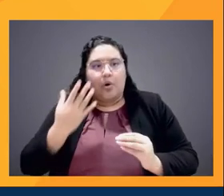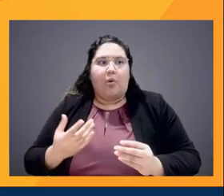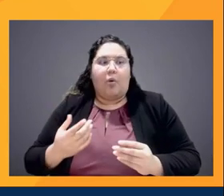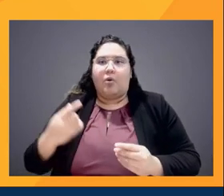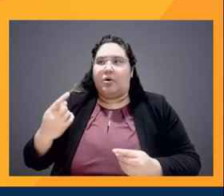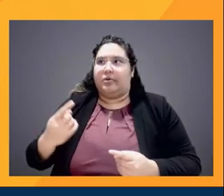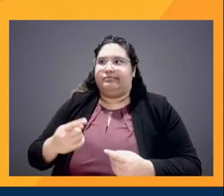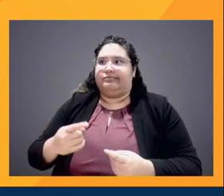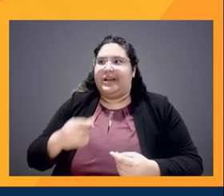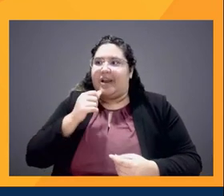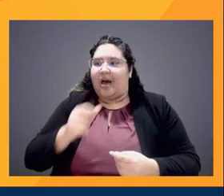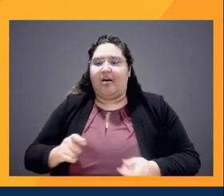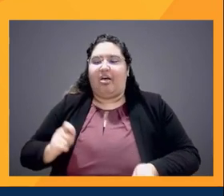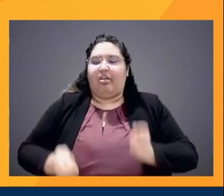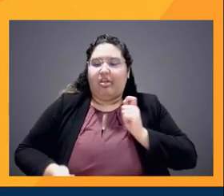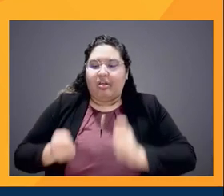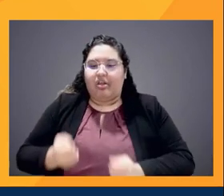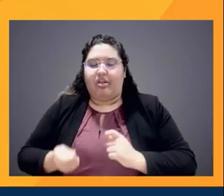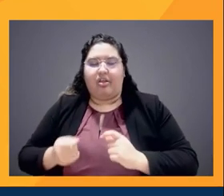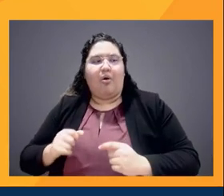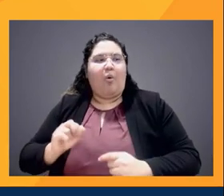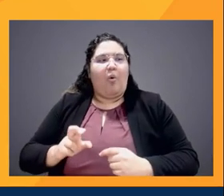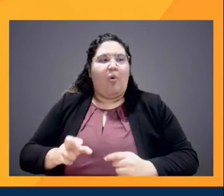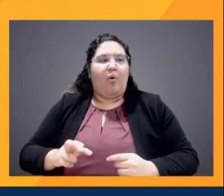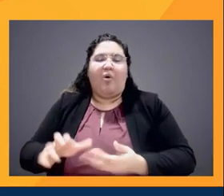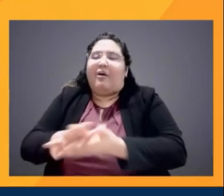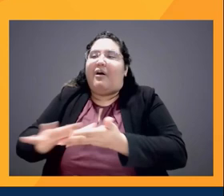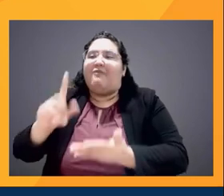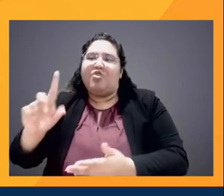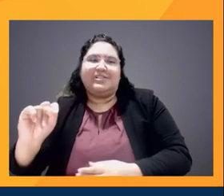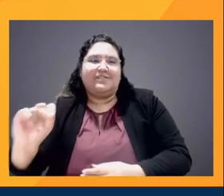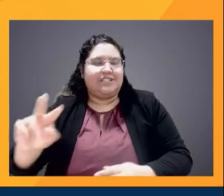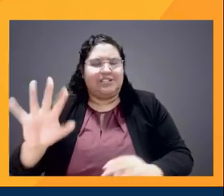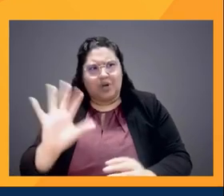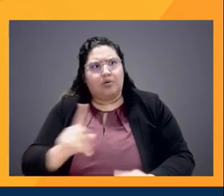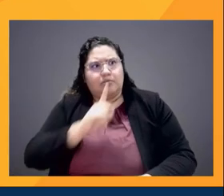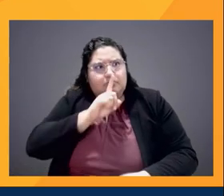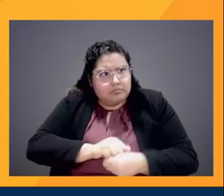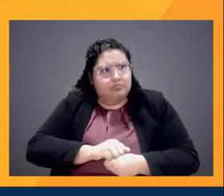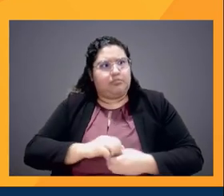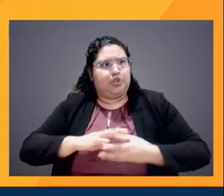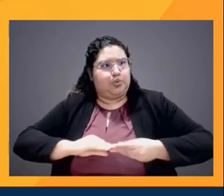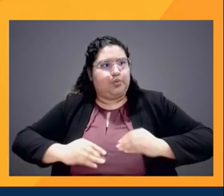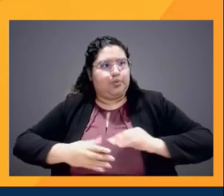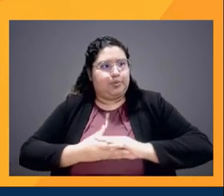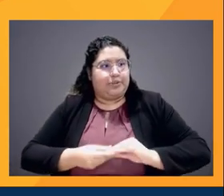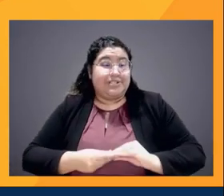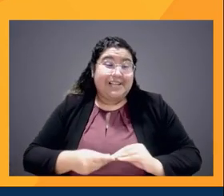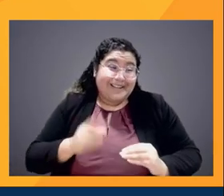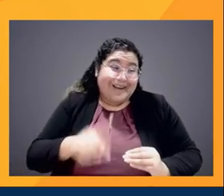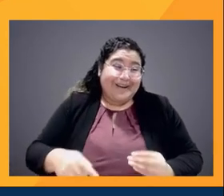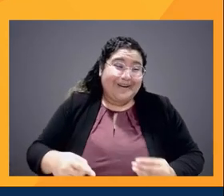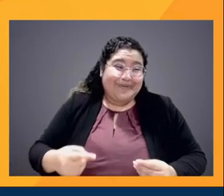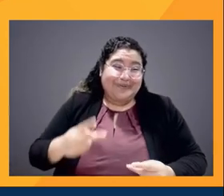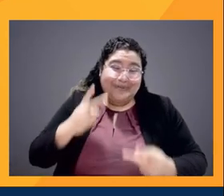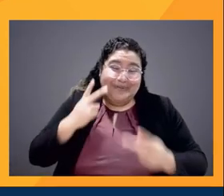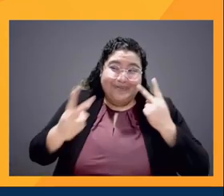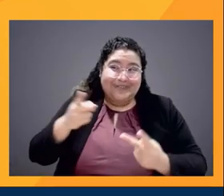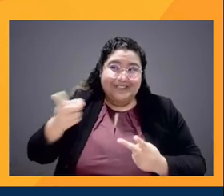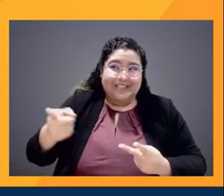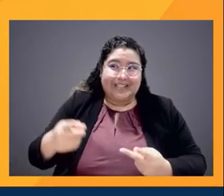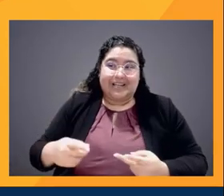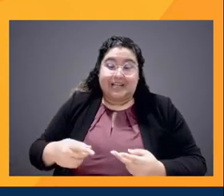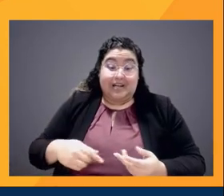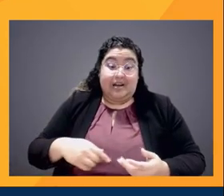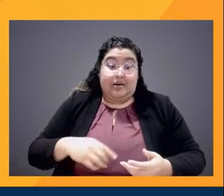make them generic. Because that's oftentimes, from what we've heard people talk about, when they present their